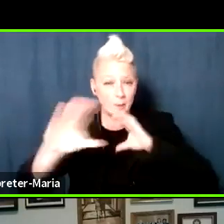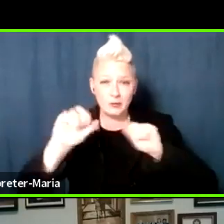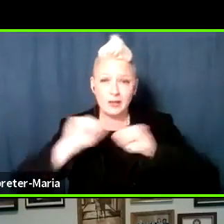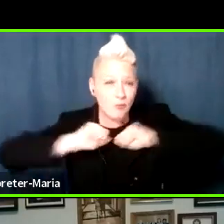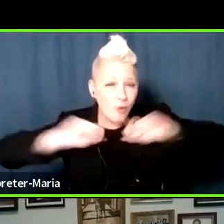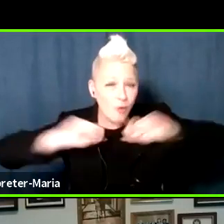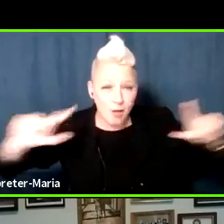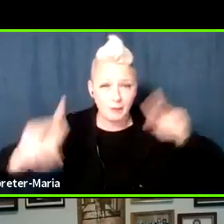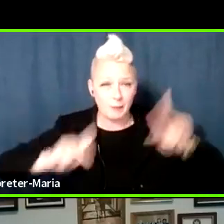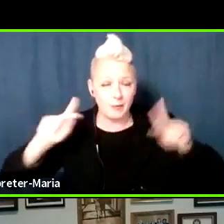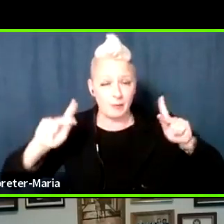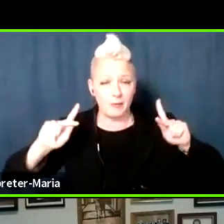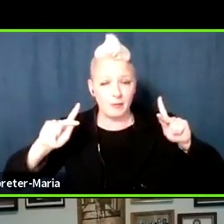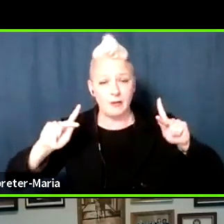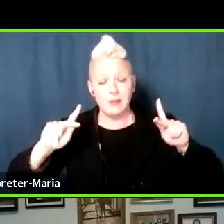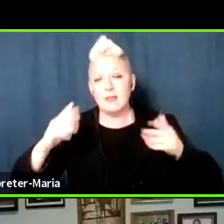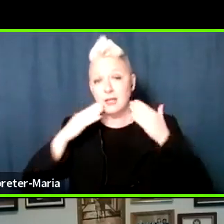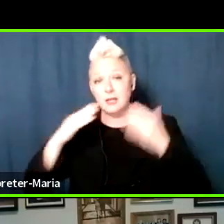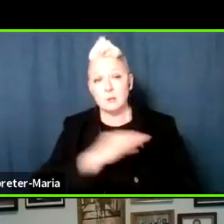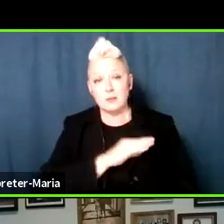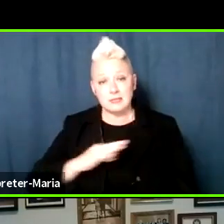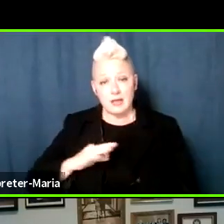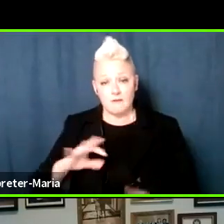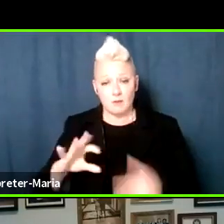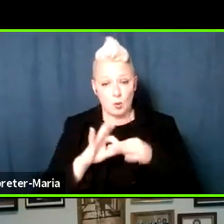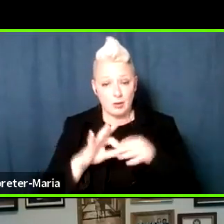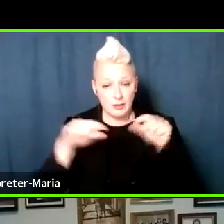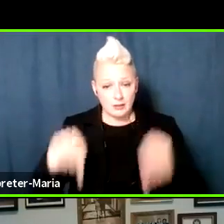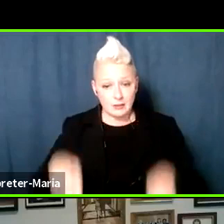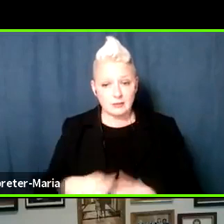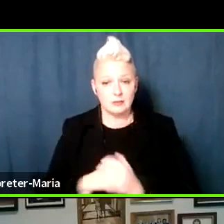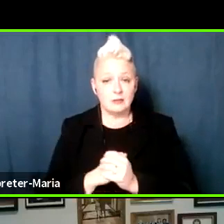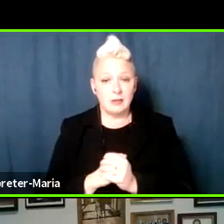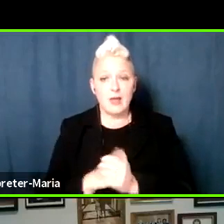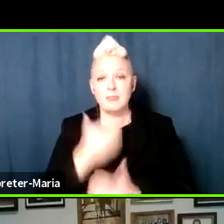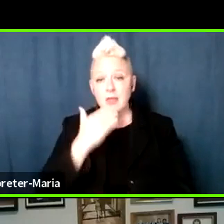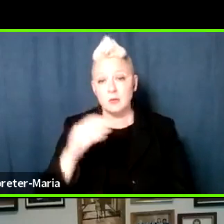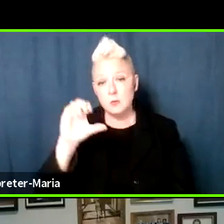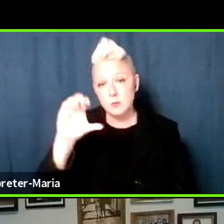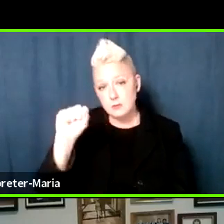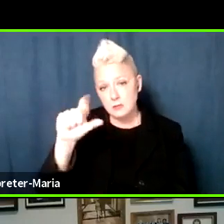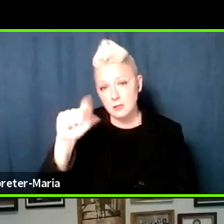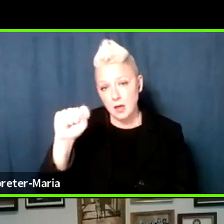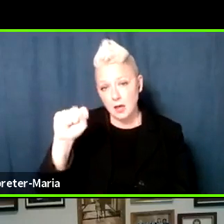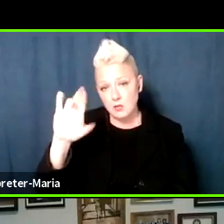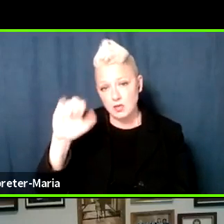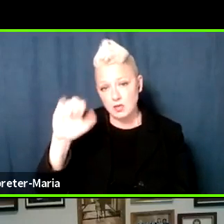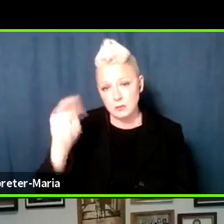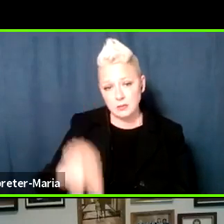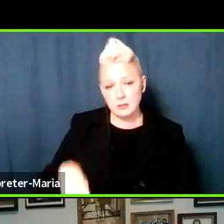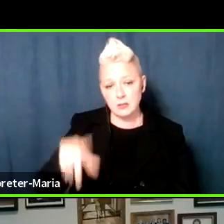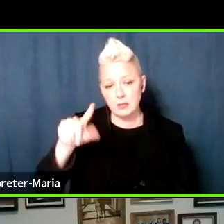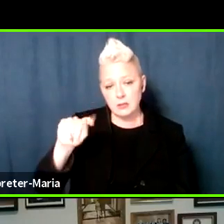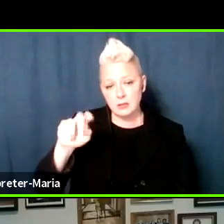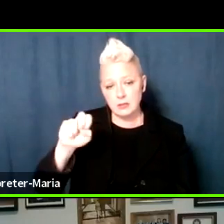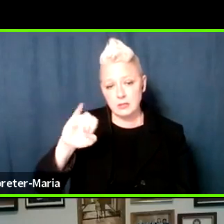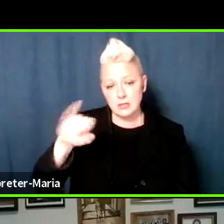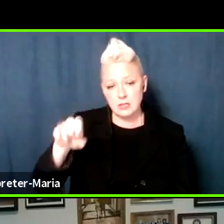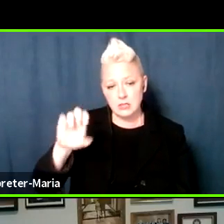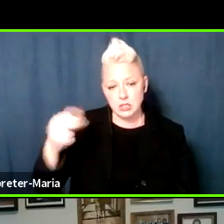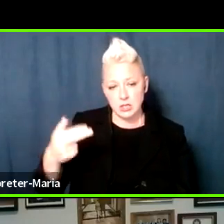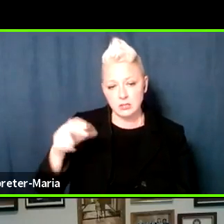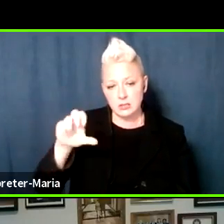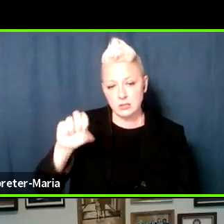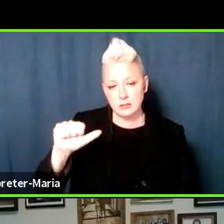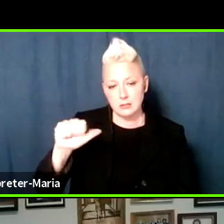Thank you to my staff for helping coordinate this. And thank you to Scott Richmond, Tejas Sanchala, getting it